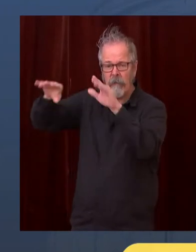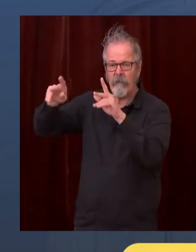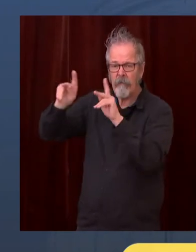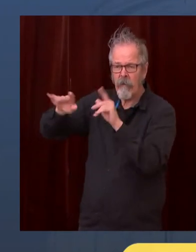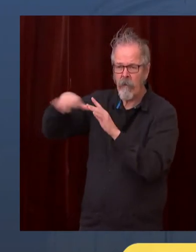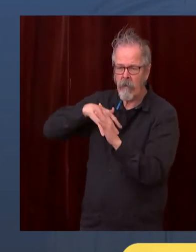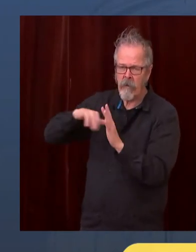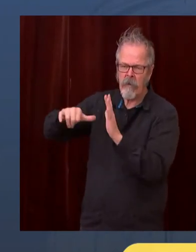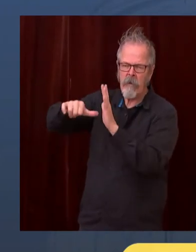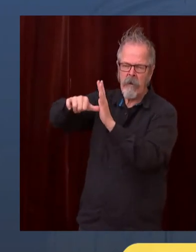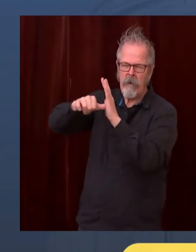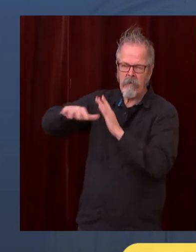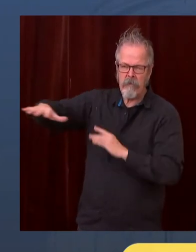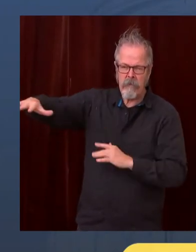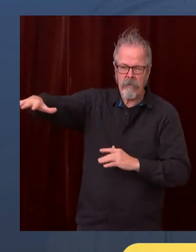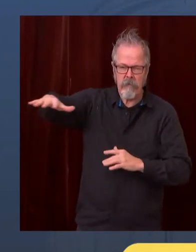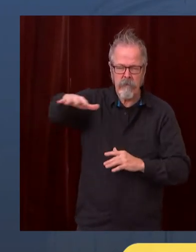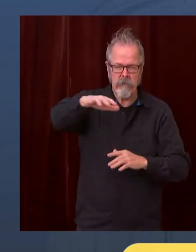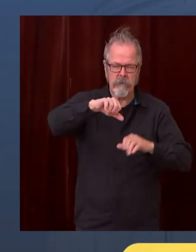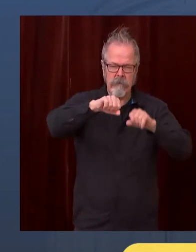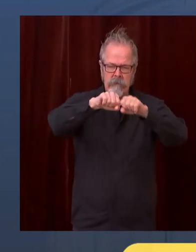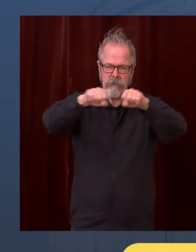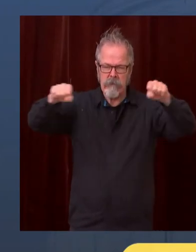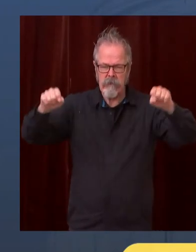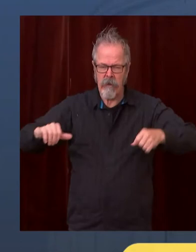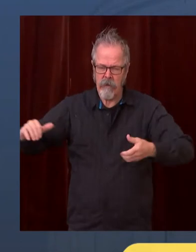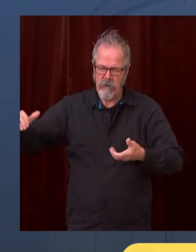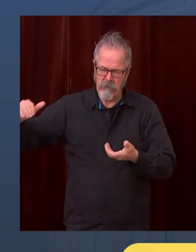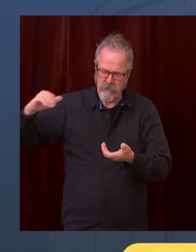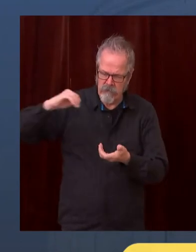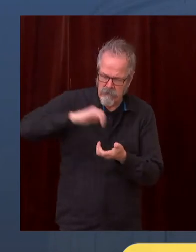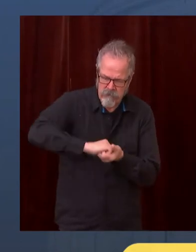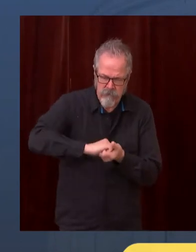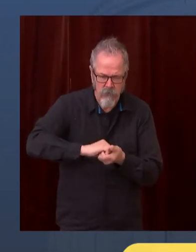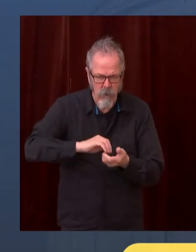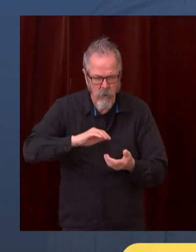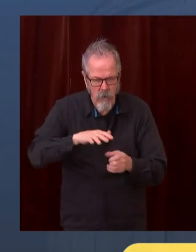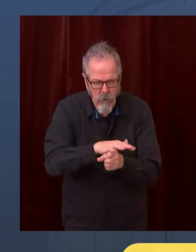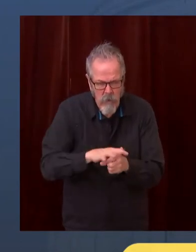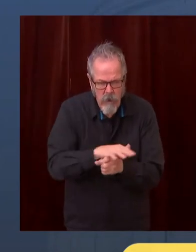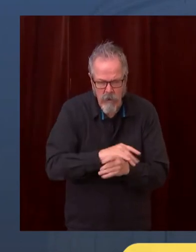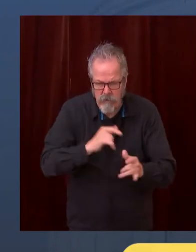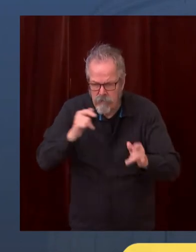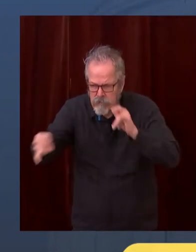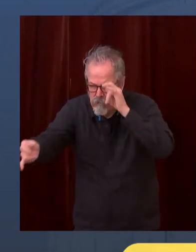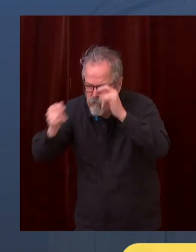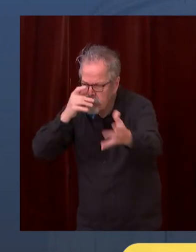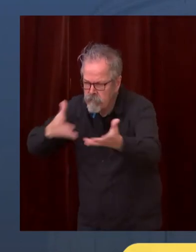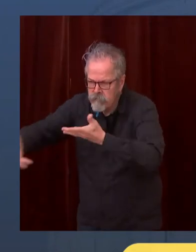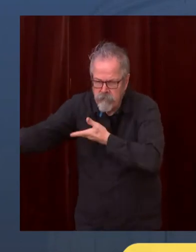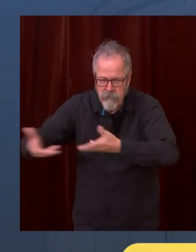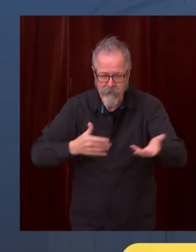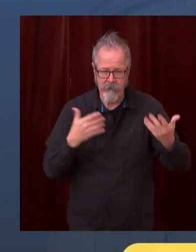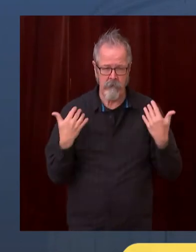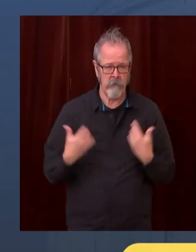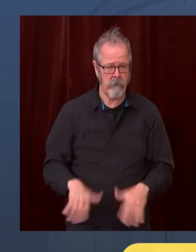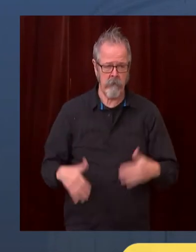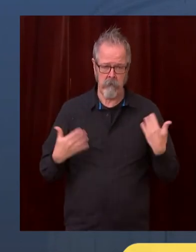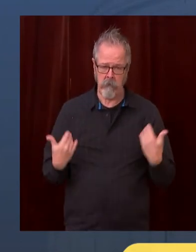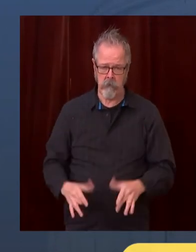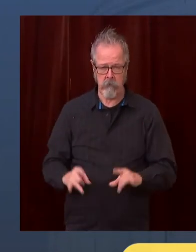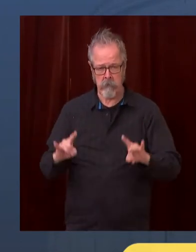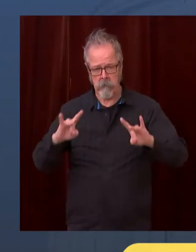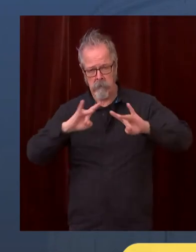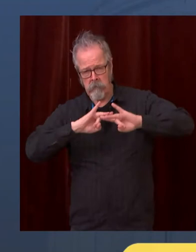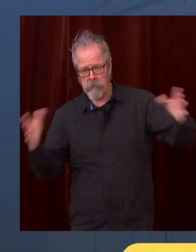It's hard to say right off the bat because things have really gone well. But there are challenges throughout the